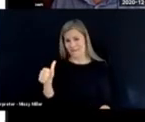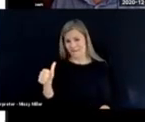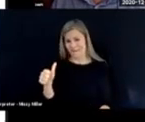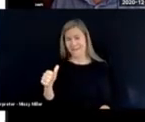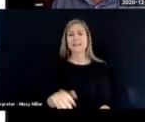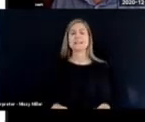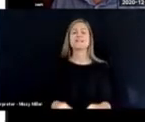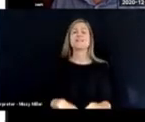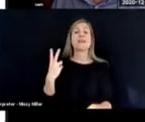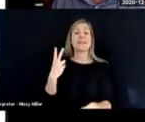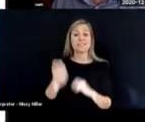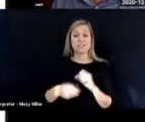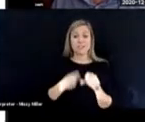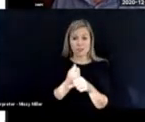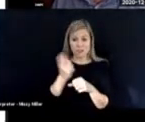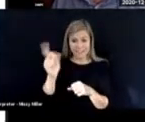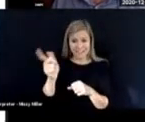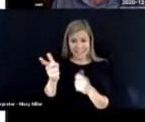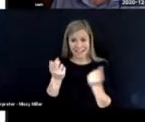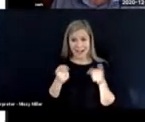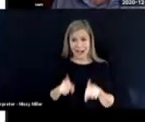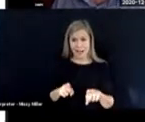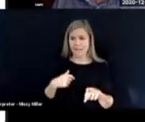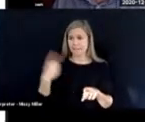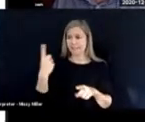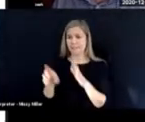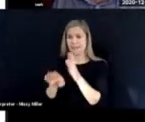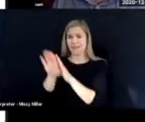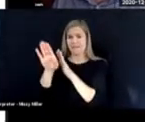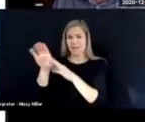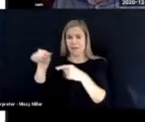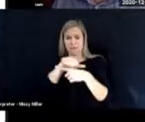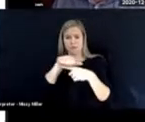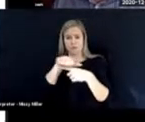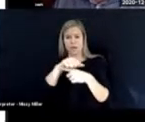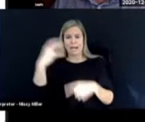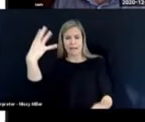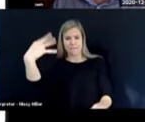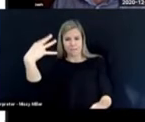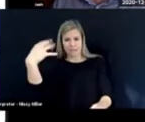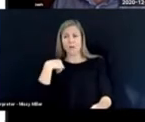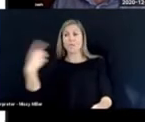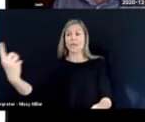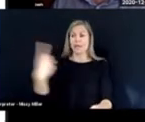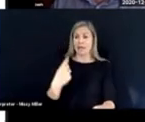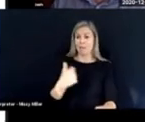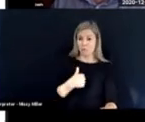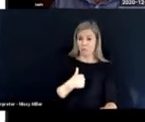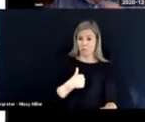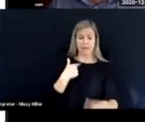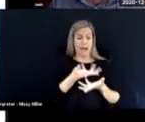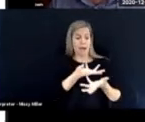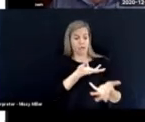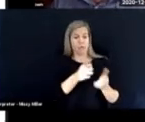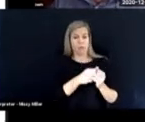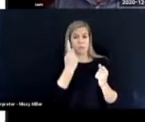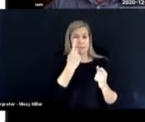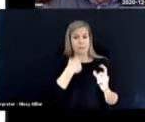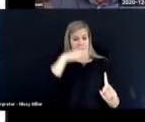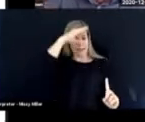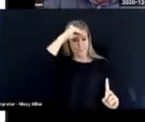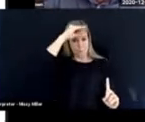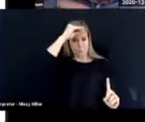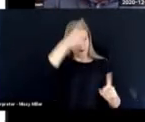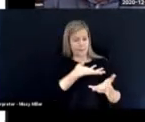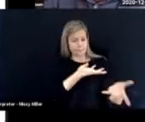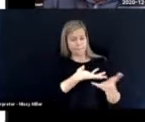And in the following, no, two years later, somebody made a training video and they came to video me working in